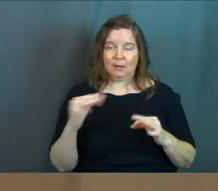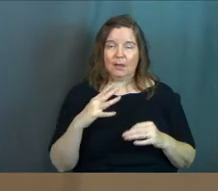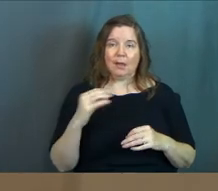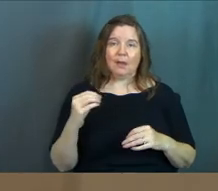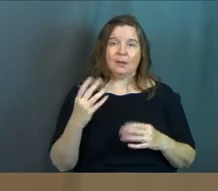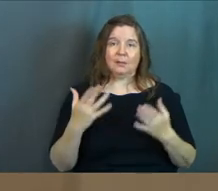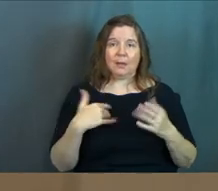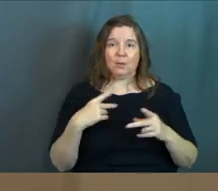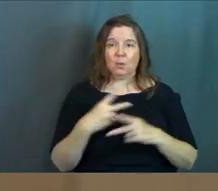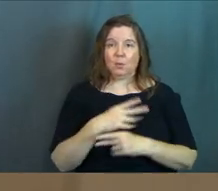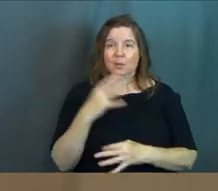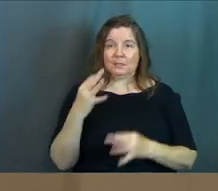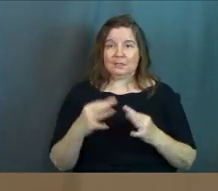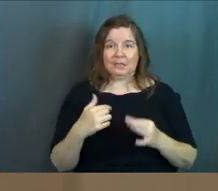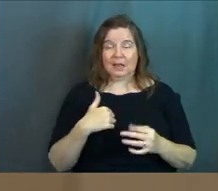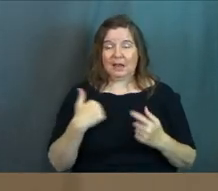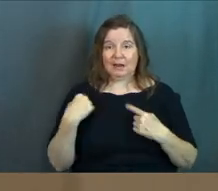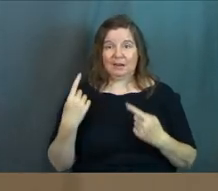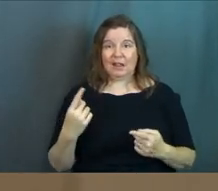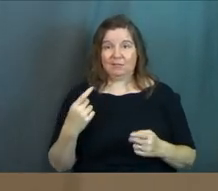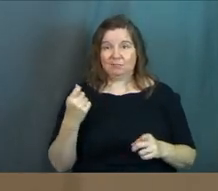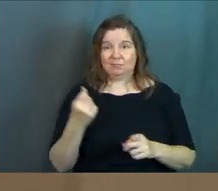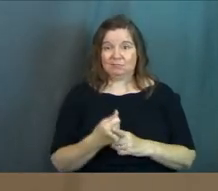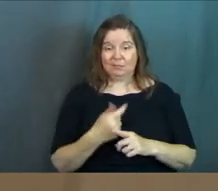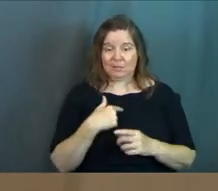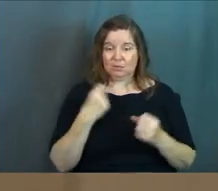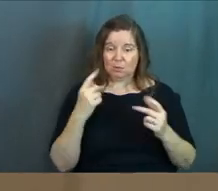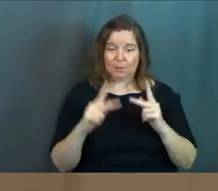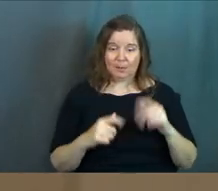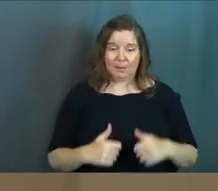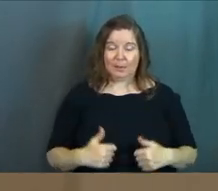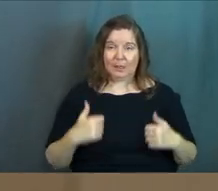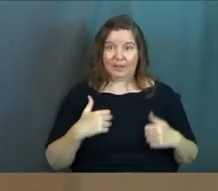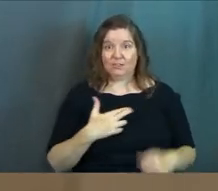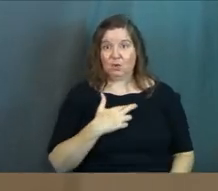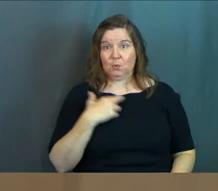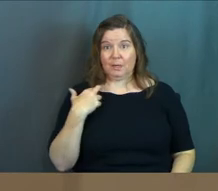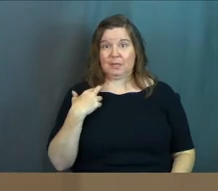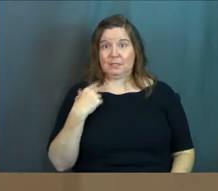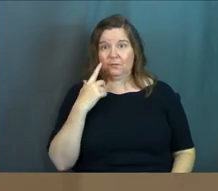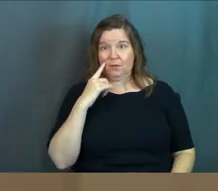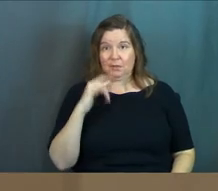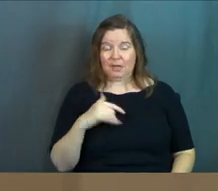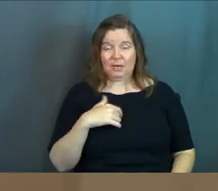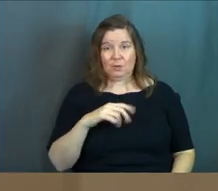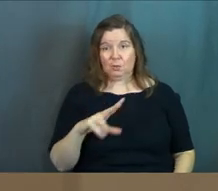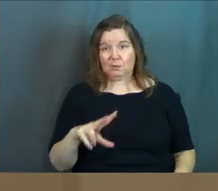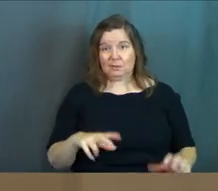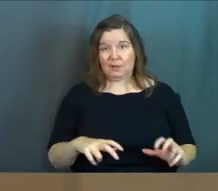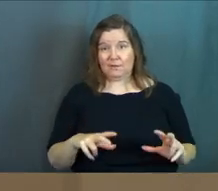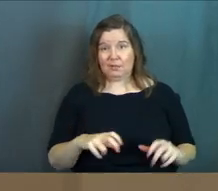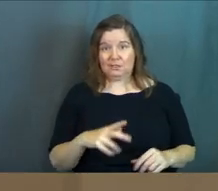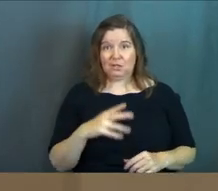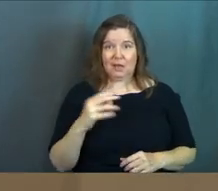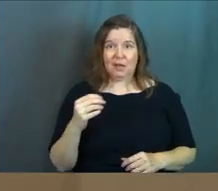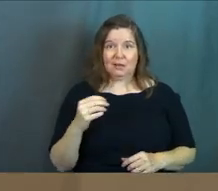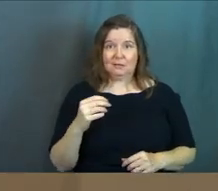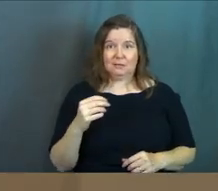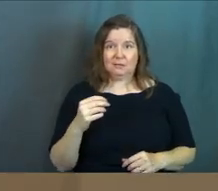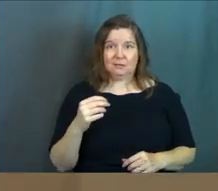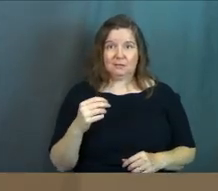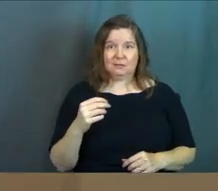And it's probably the worst decision that I've ever made. Because I put so many people's lives at risk. And it was selfish. And